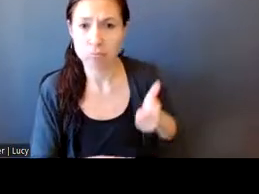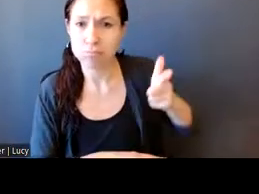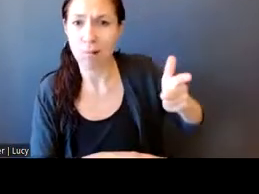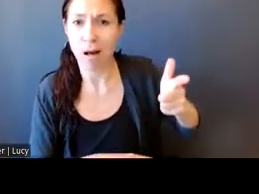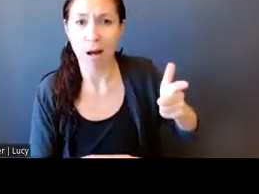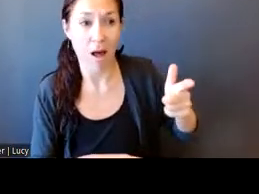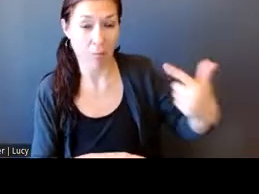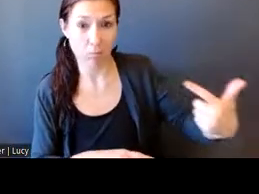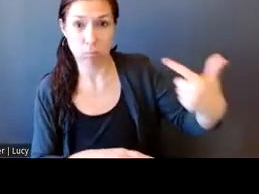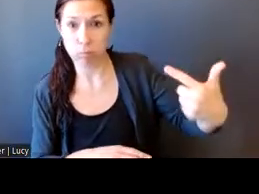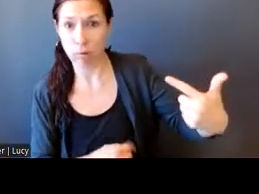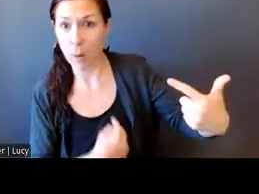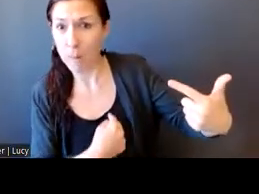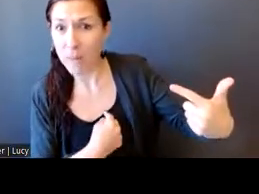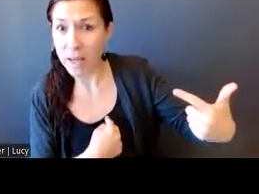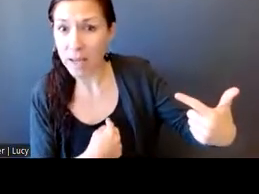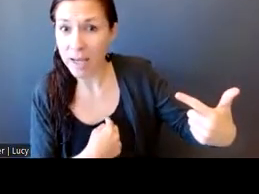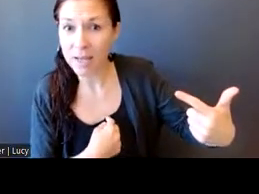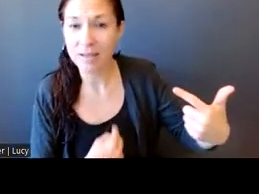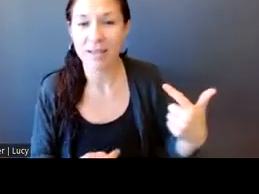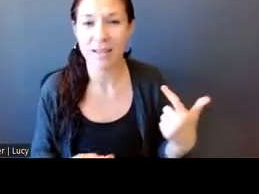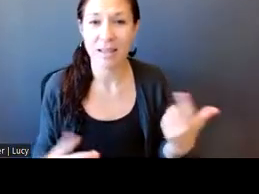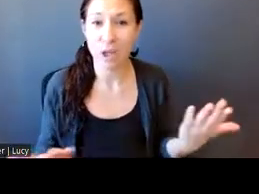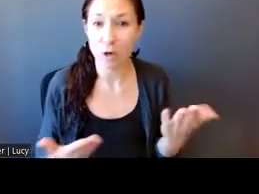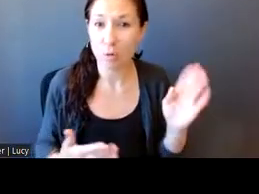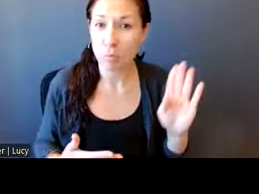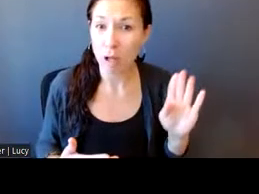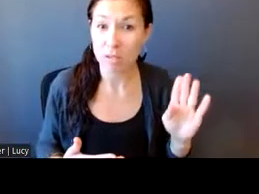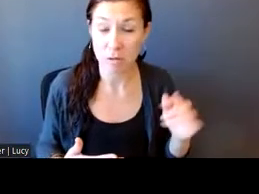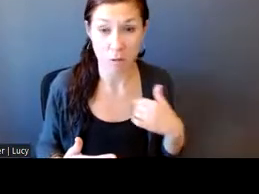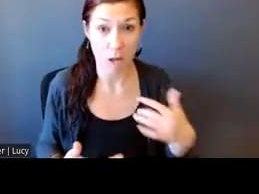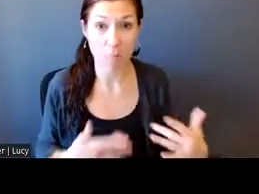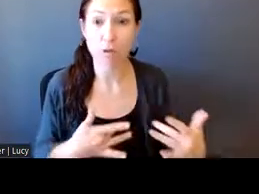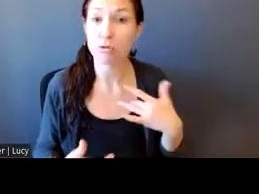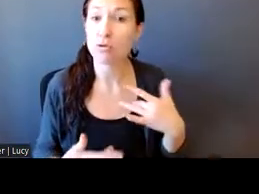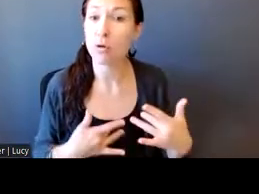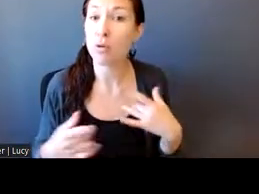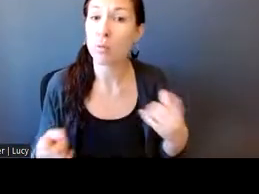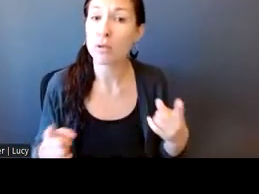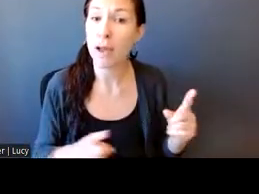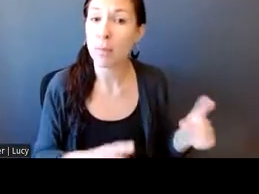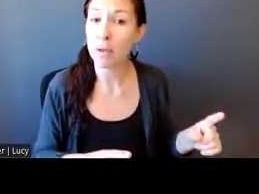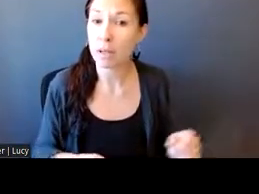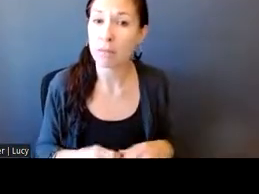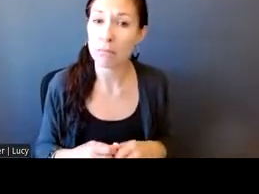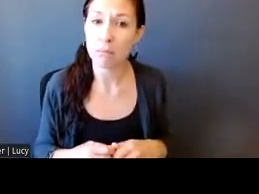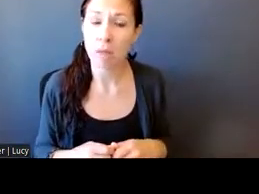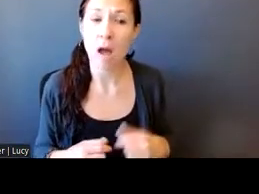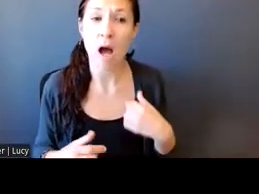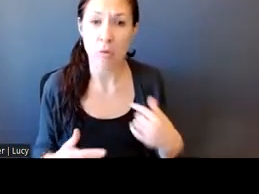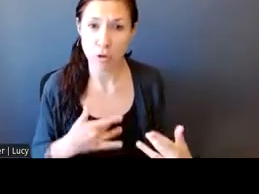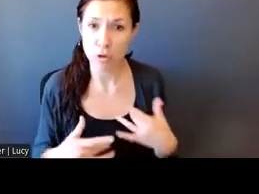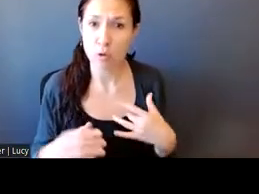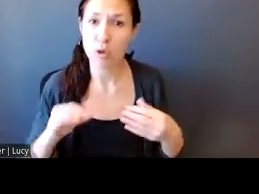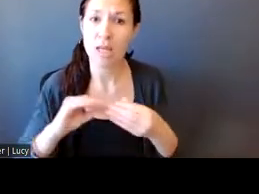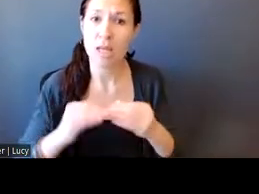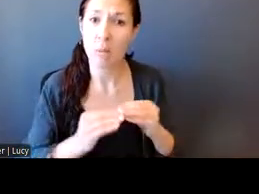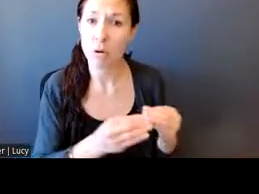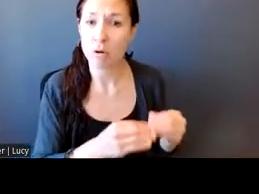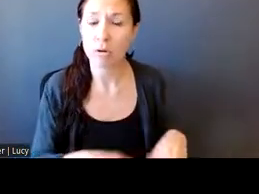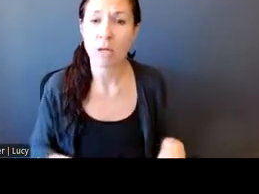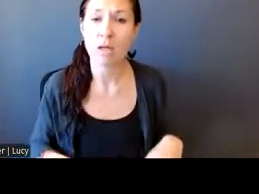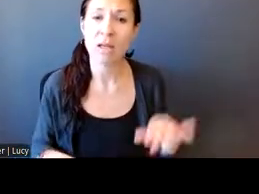am just as concerned about data collection because that's our proof. You know,